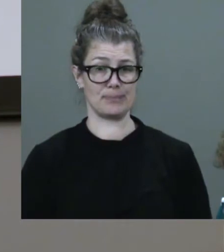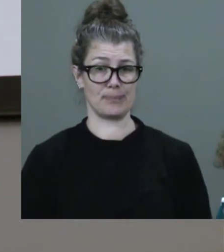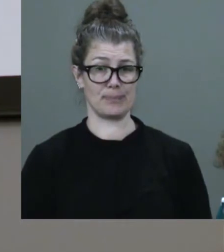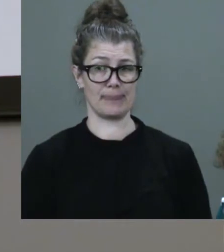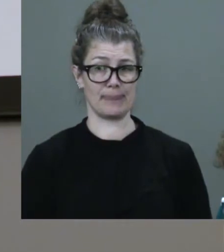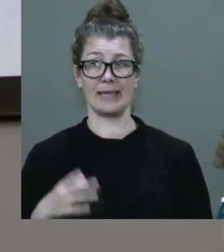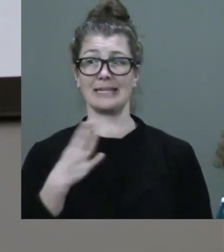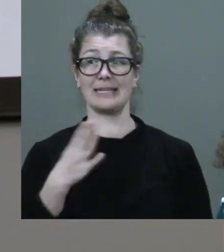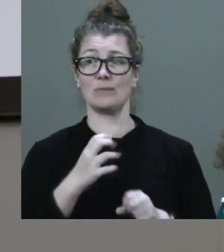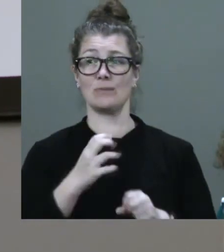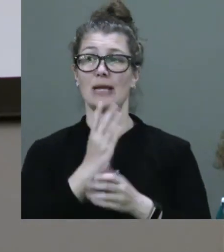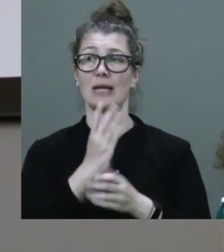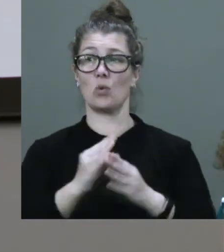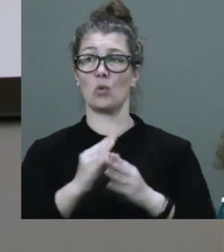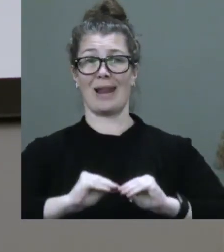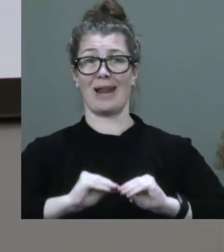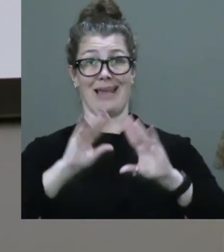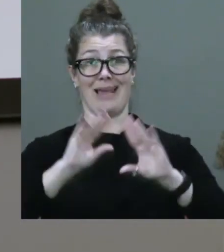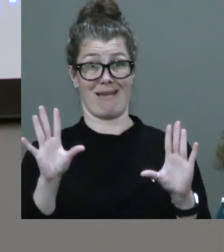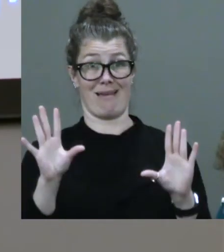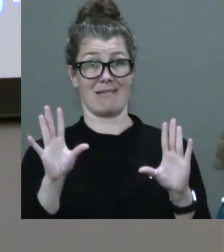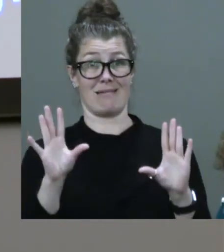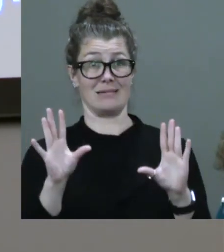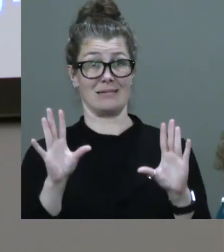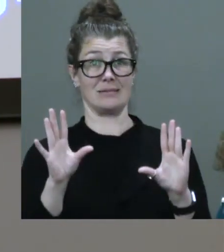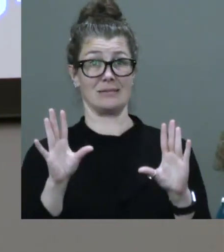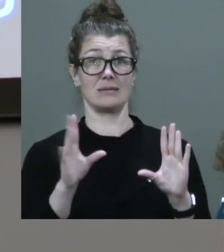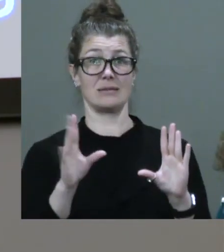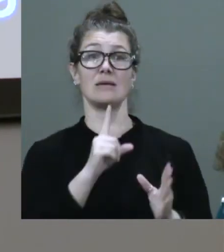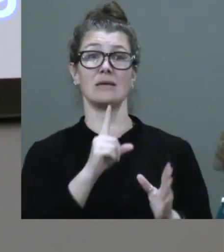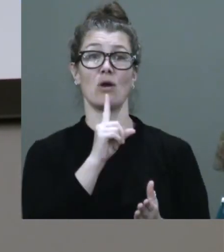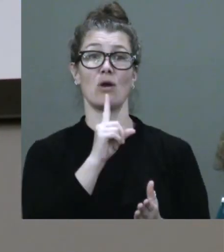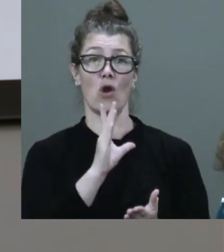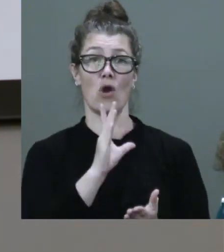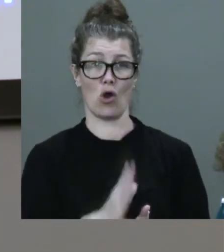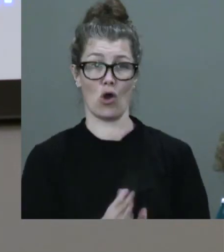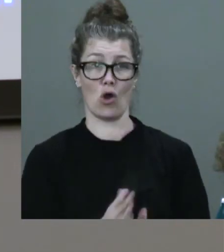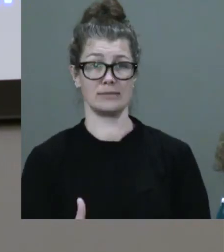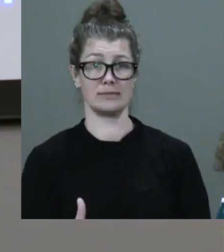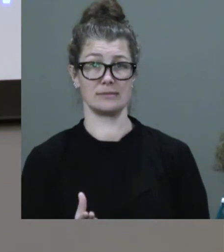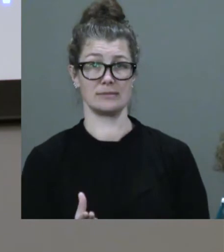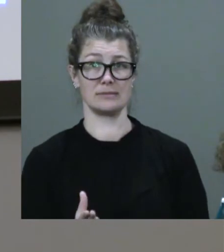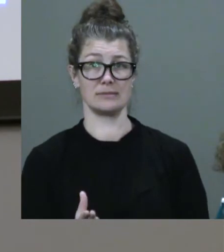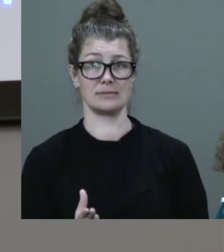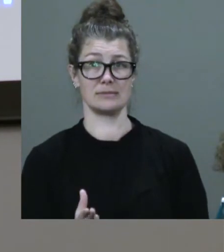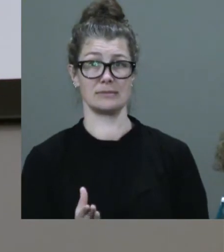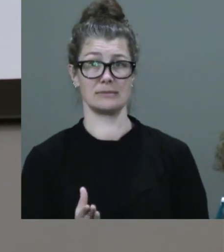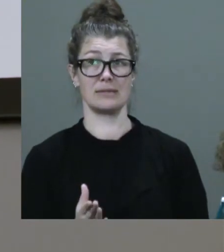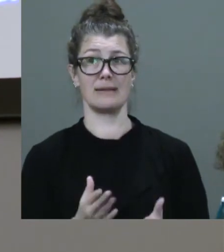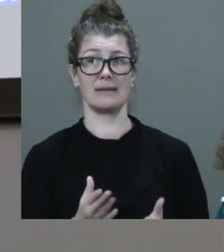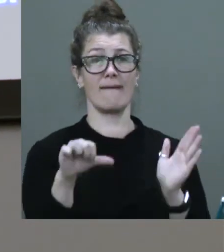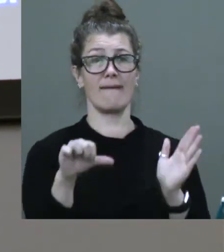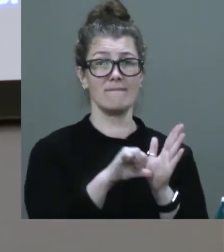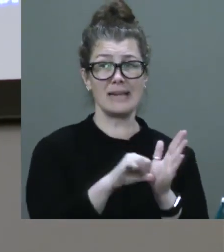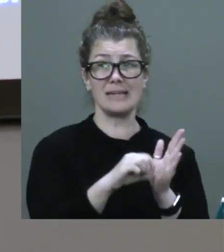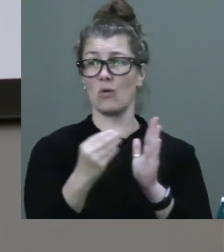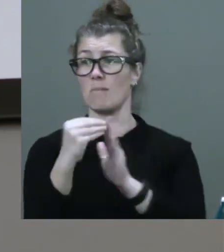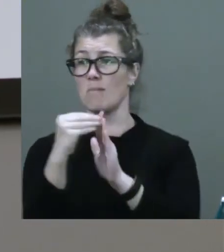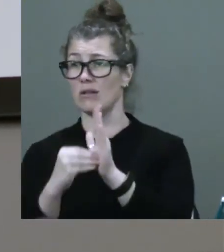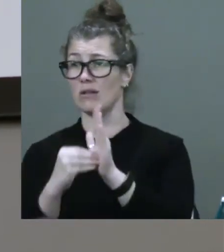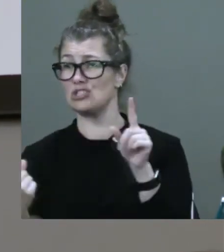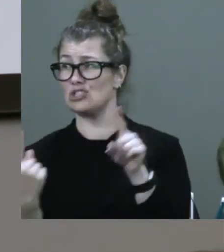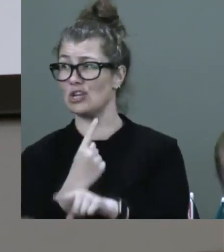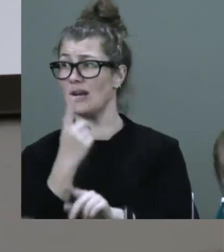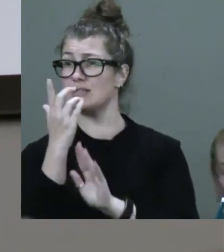brutally honest about the fact that no amount of funding or policy change will